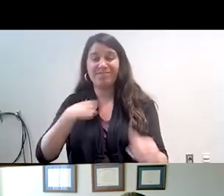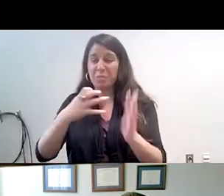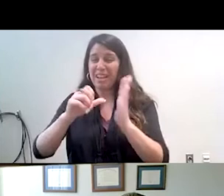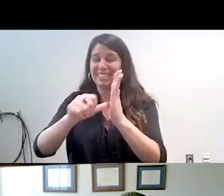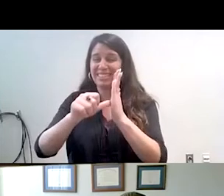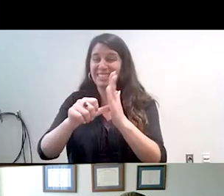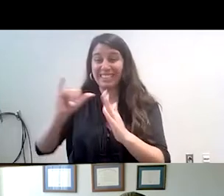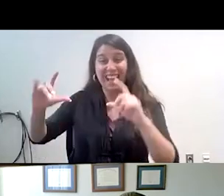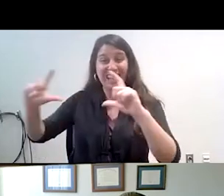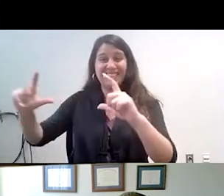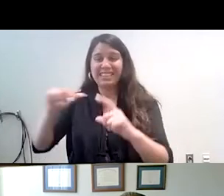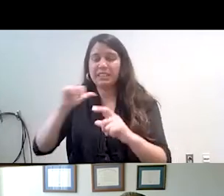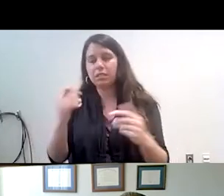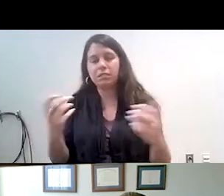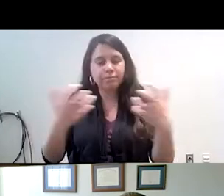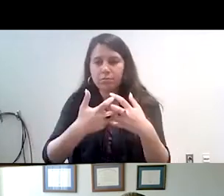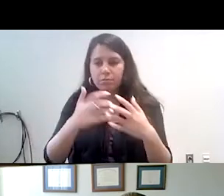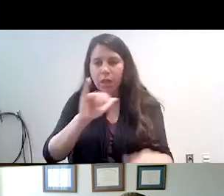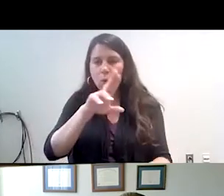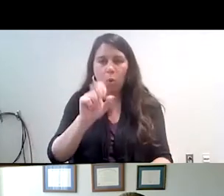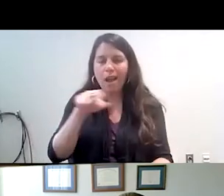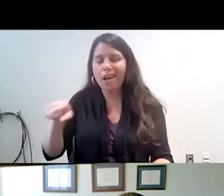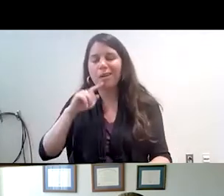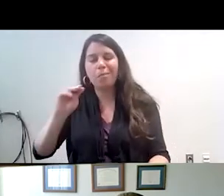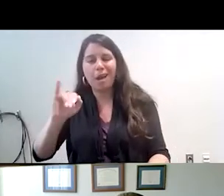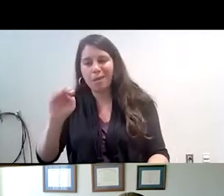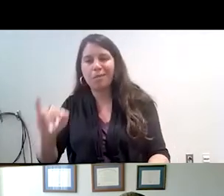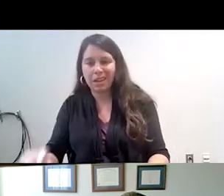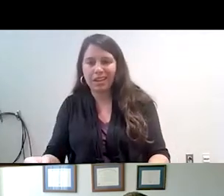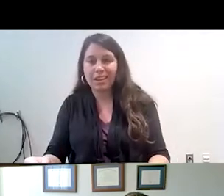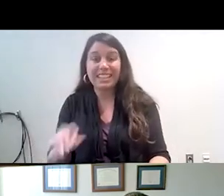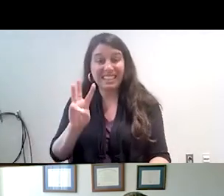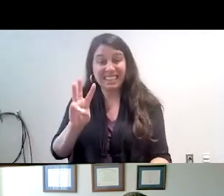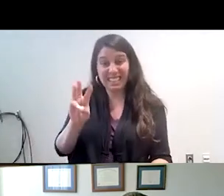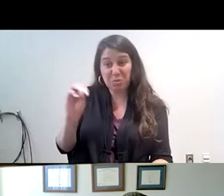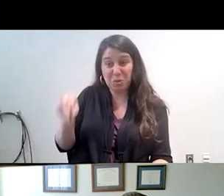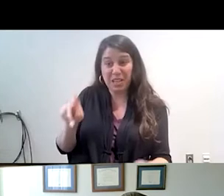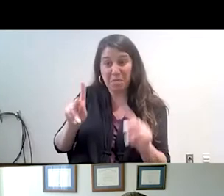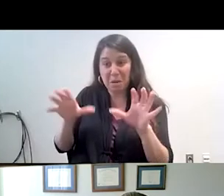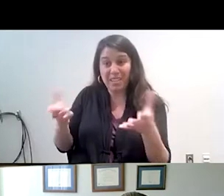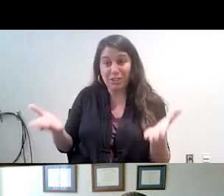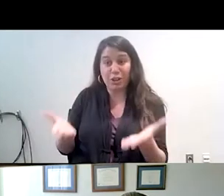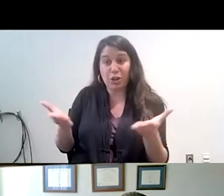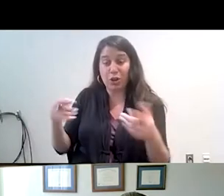is not like the rest of the country. 66% of the population here and